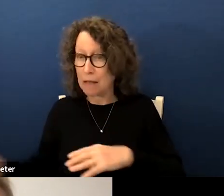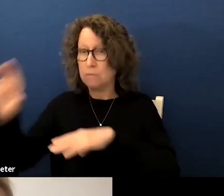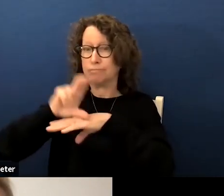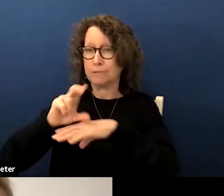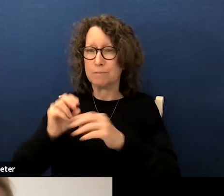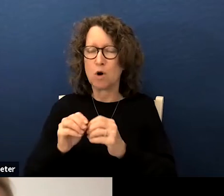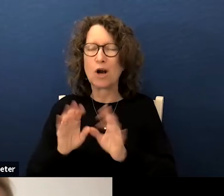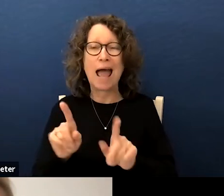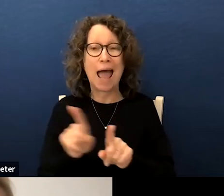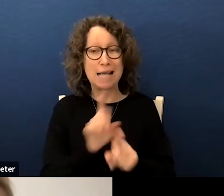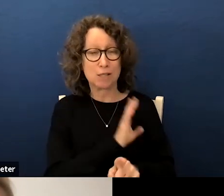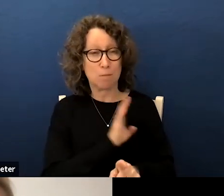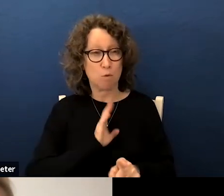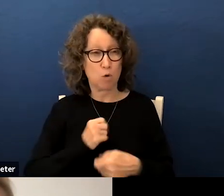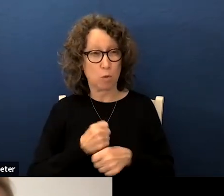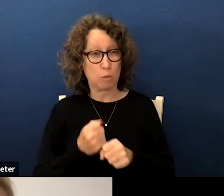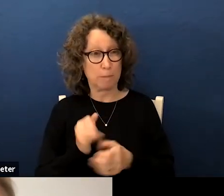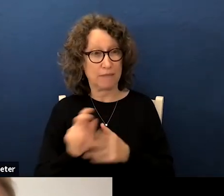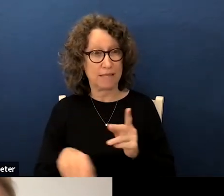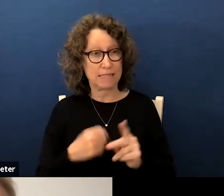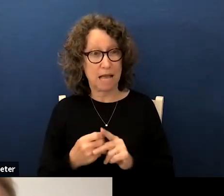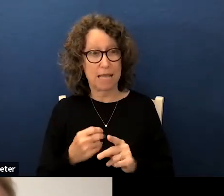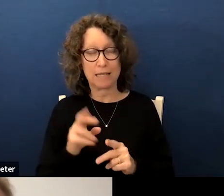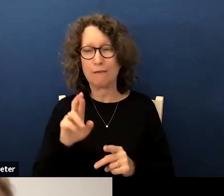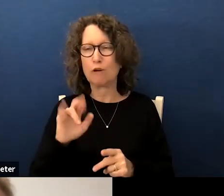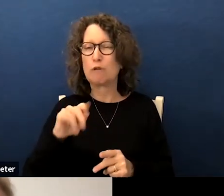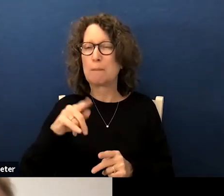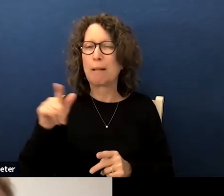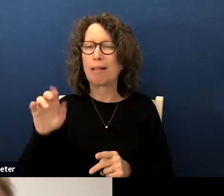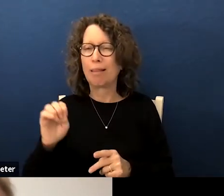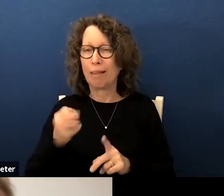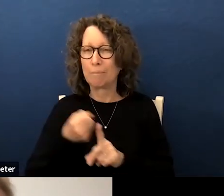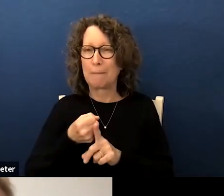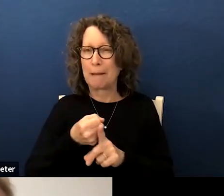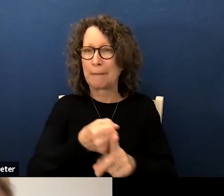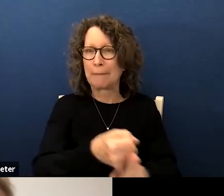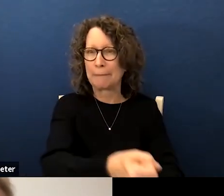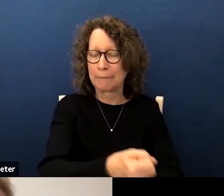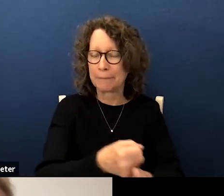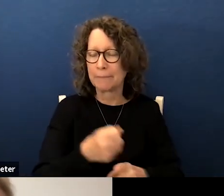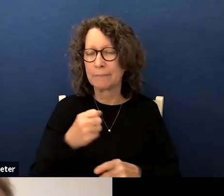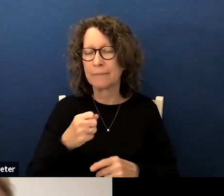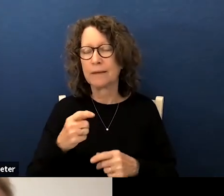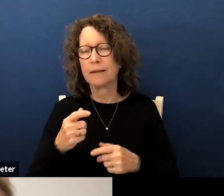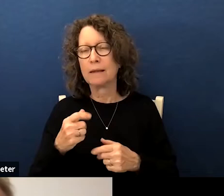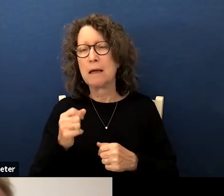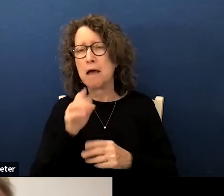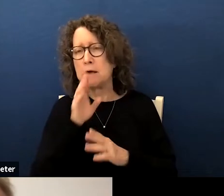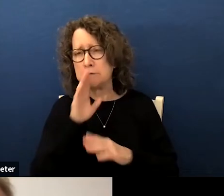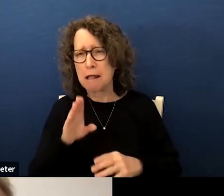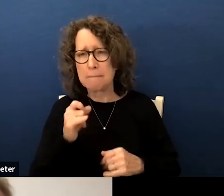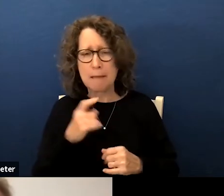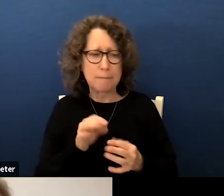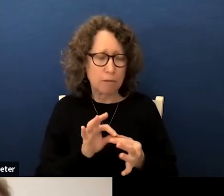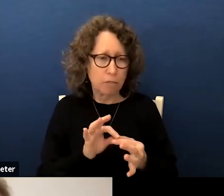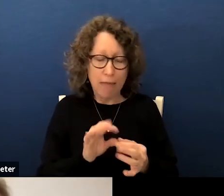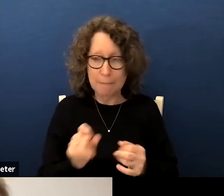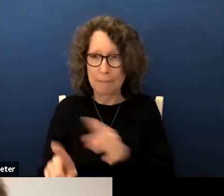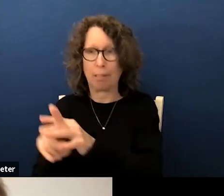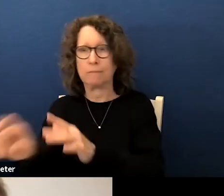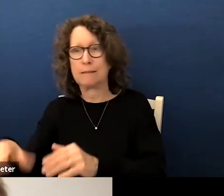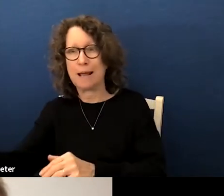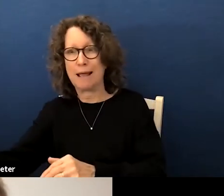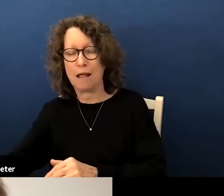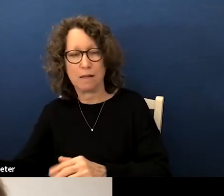that as a board when we're making this is again the ripple effect that may be silent not here but maybe come out in other areas you know